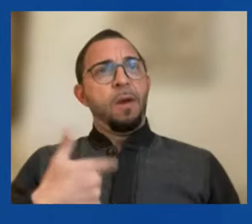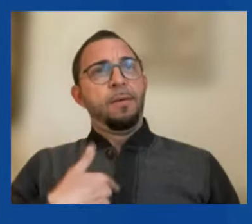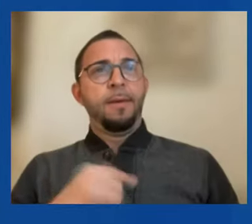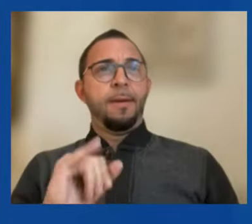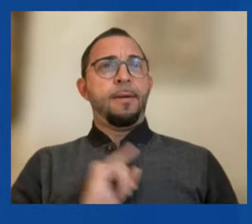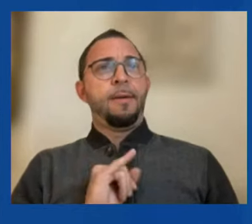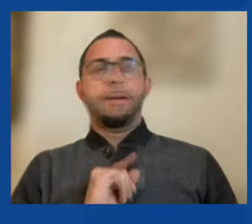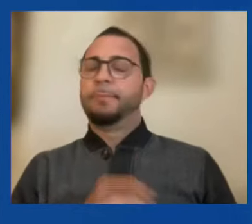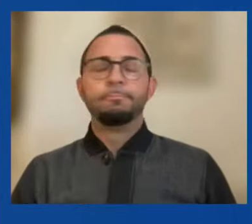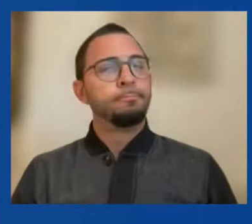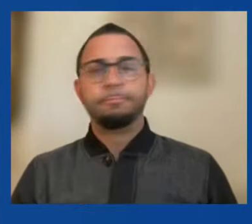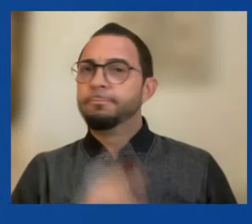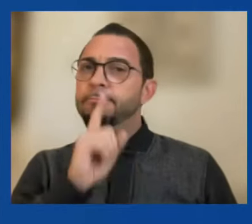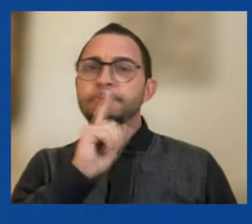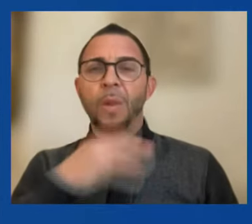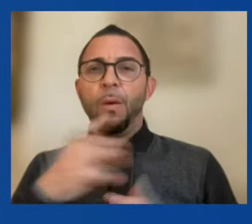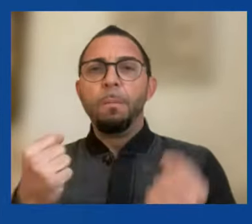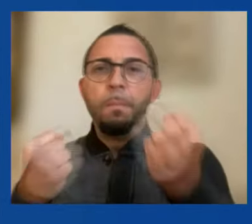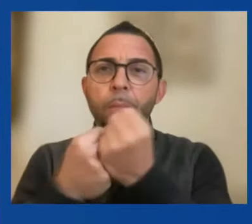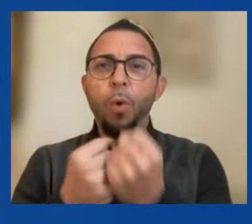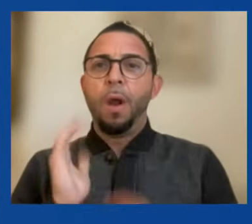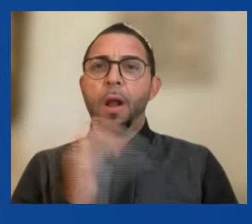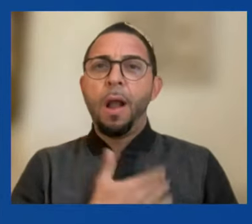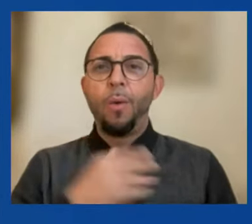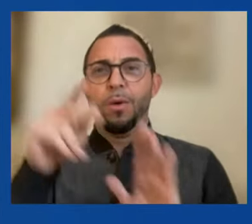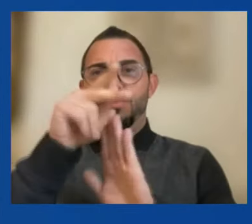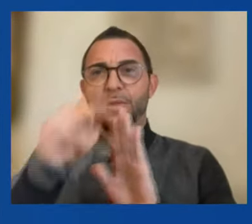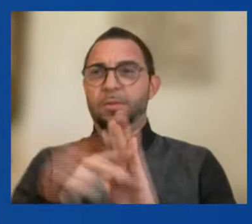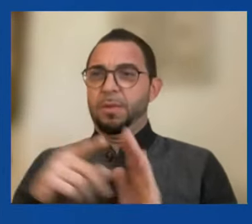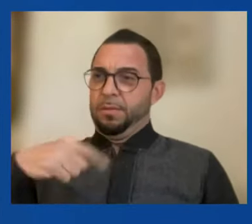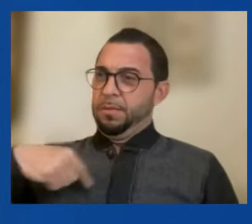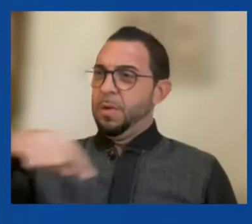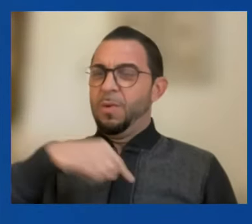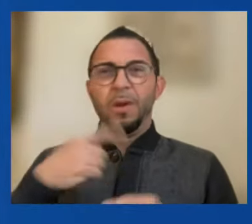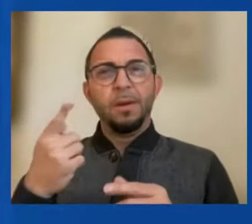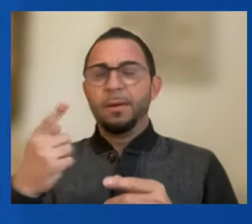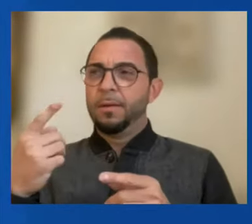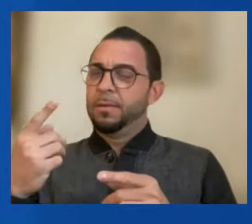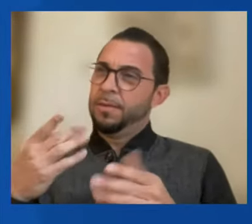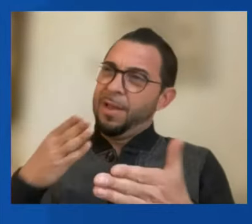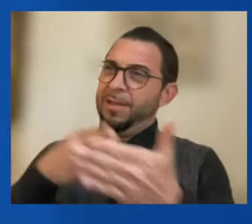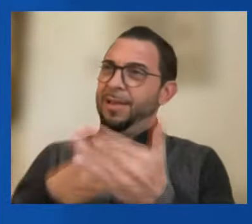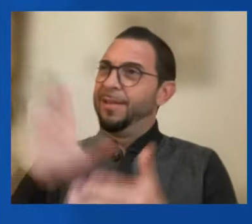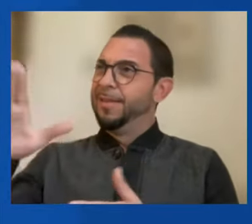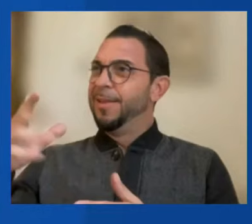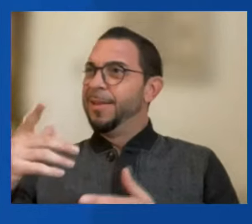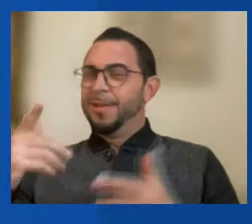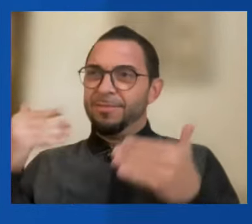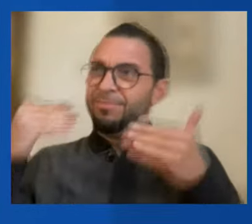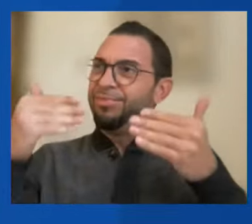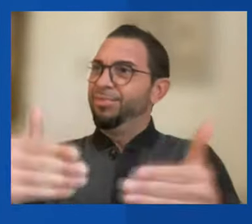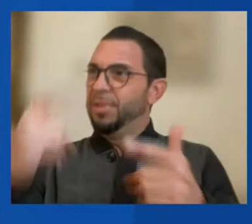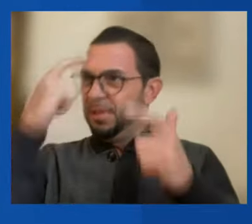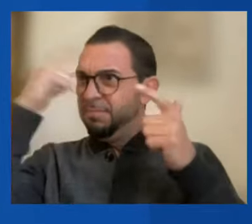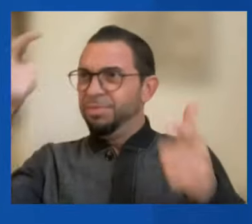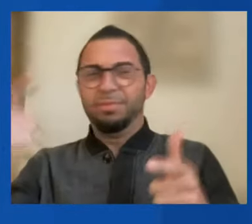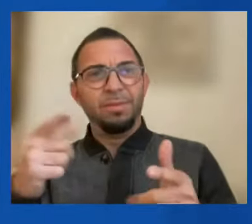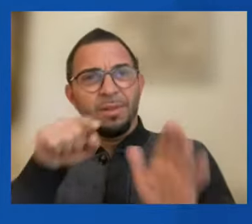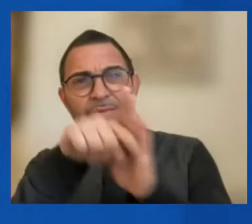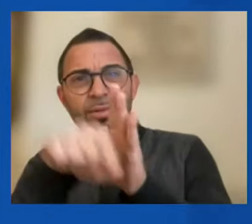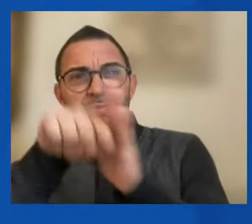of our principles, our opposition to aggression, the widespread violence against civilians,